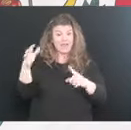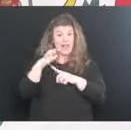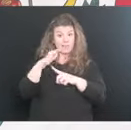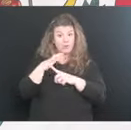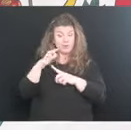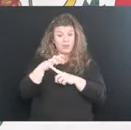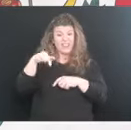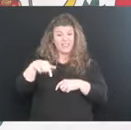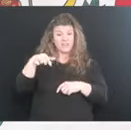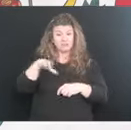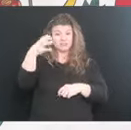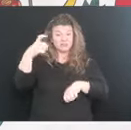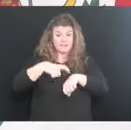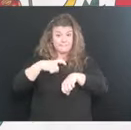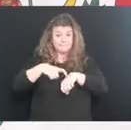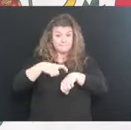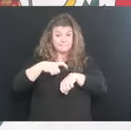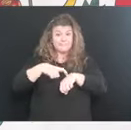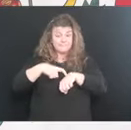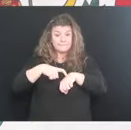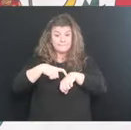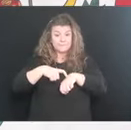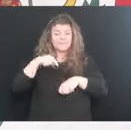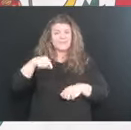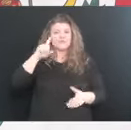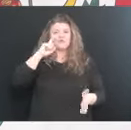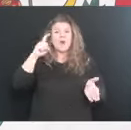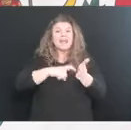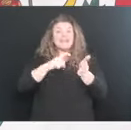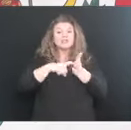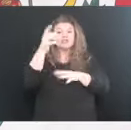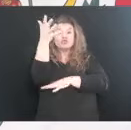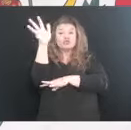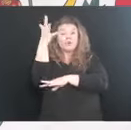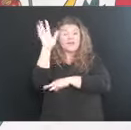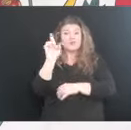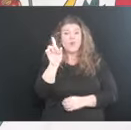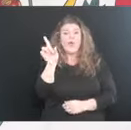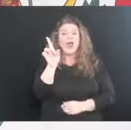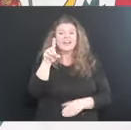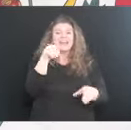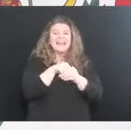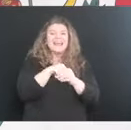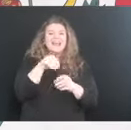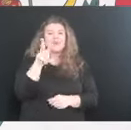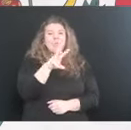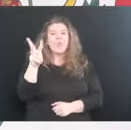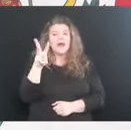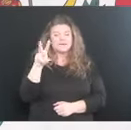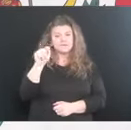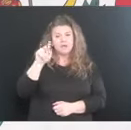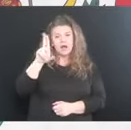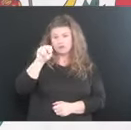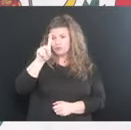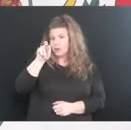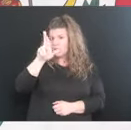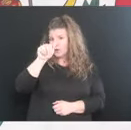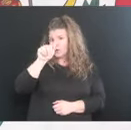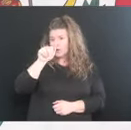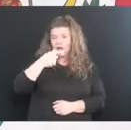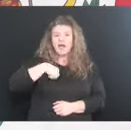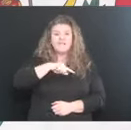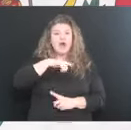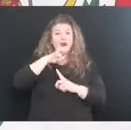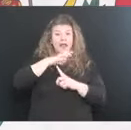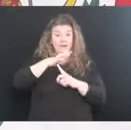upcoming holiday season. These recognition trees will be located in the west rotunda of the main Capitol